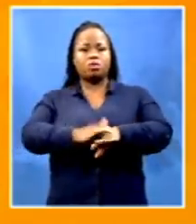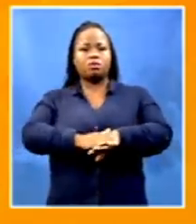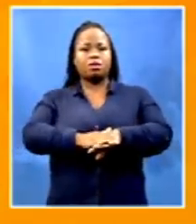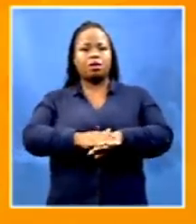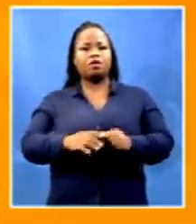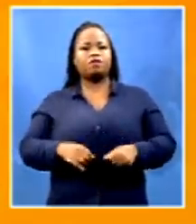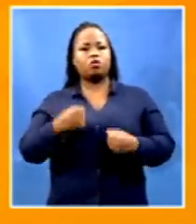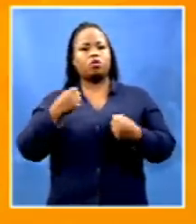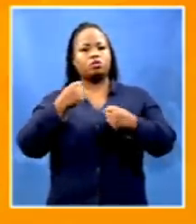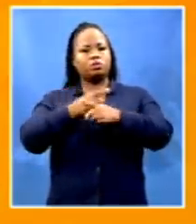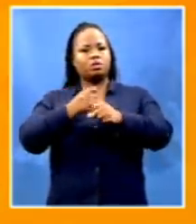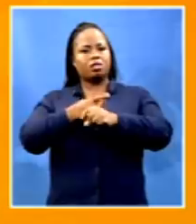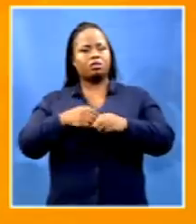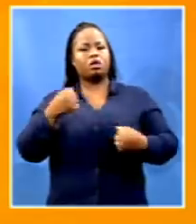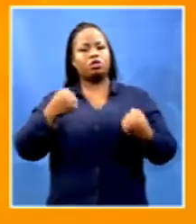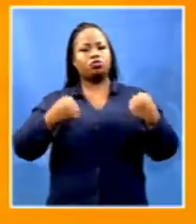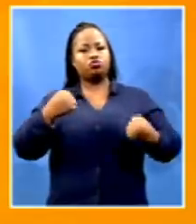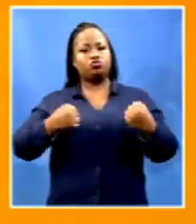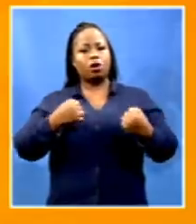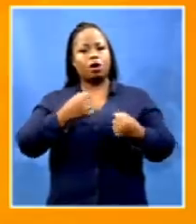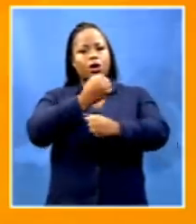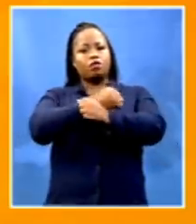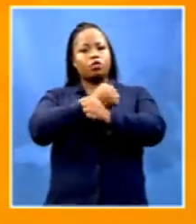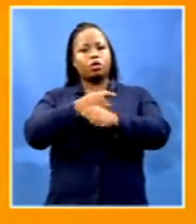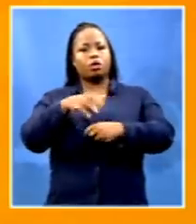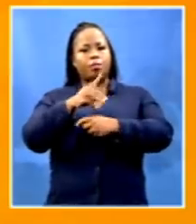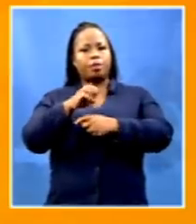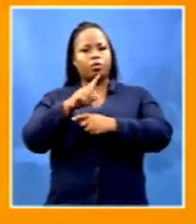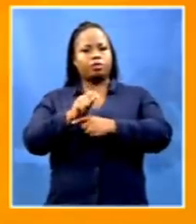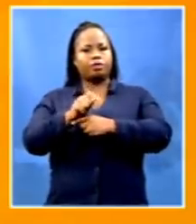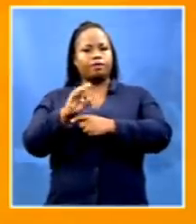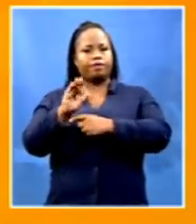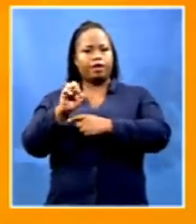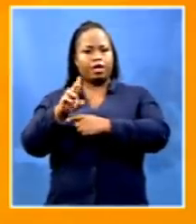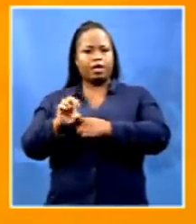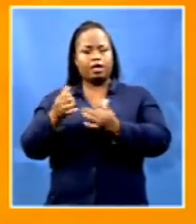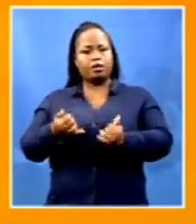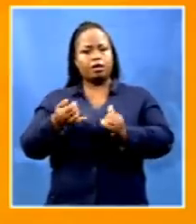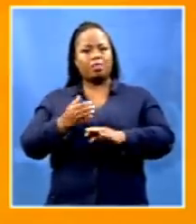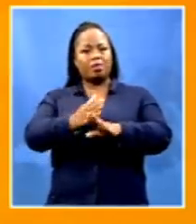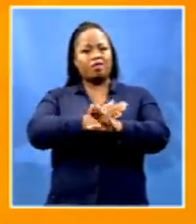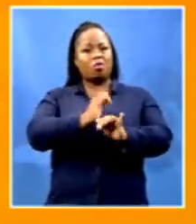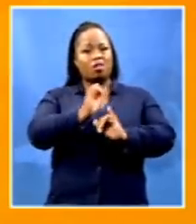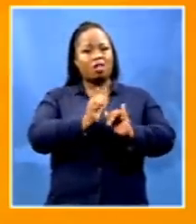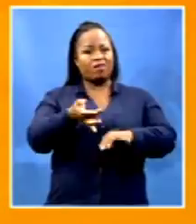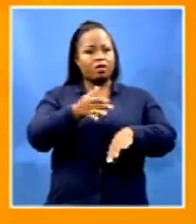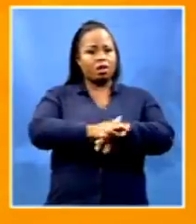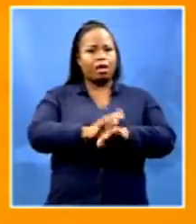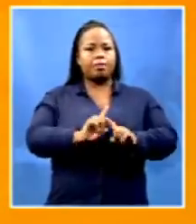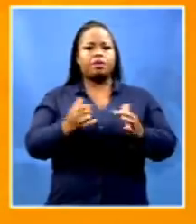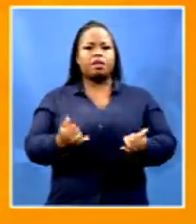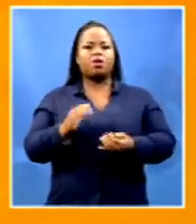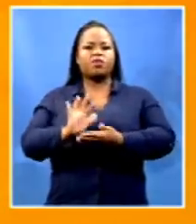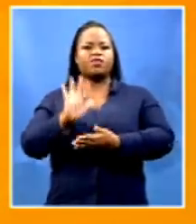and a truck on the end to between Mount Aleph and Mount Frey in that province has now increased from 11 to 15. And all